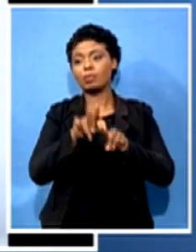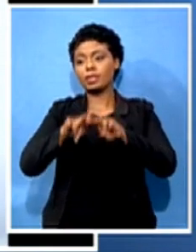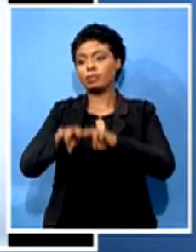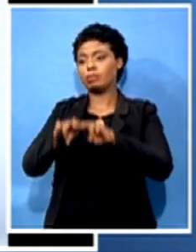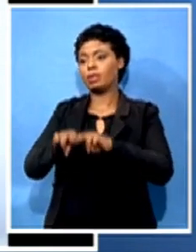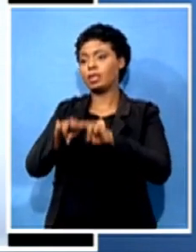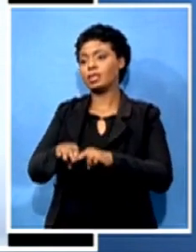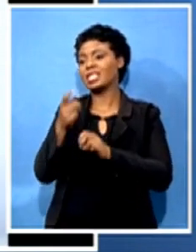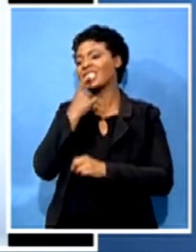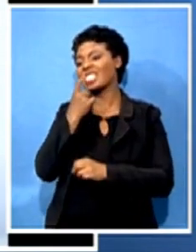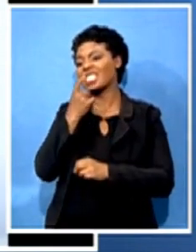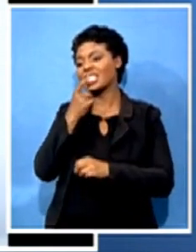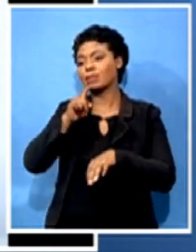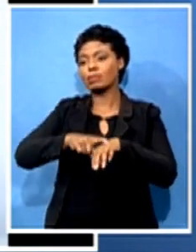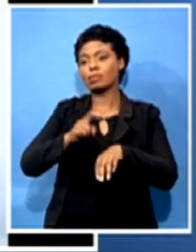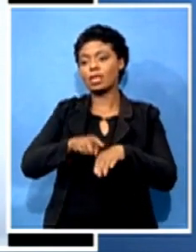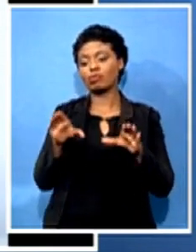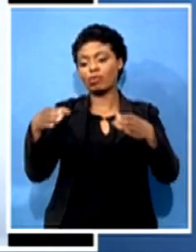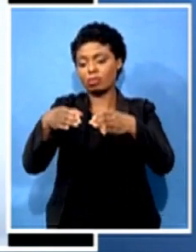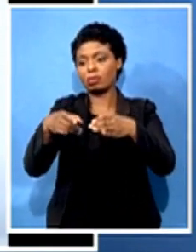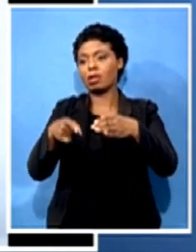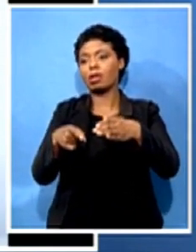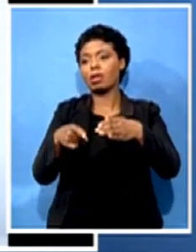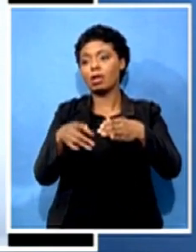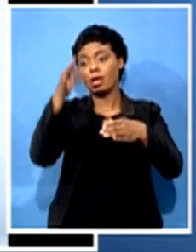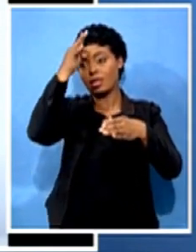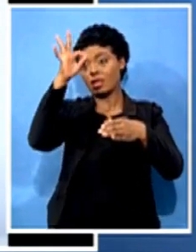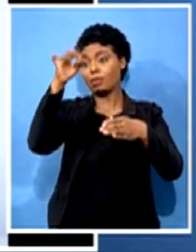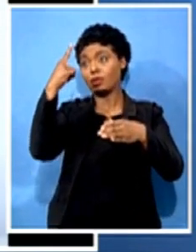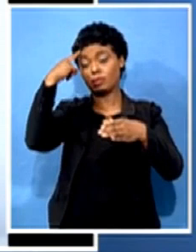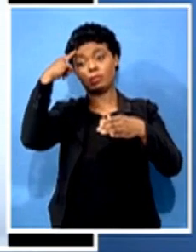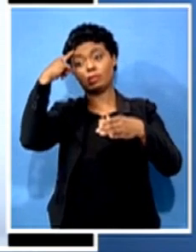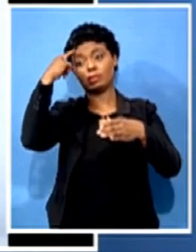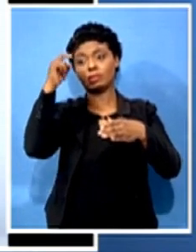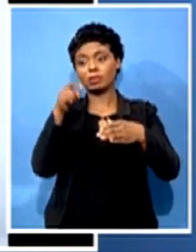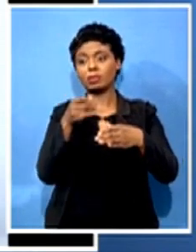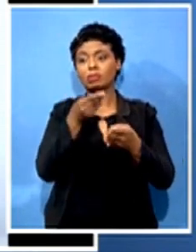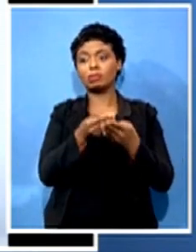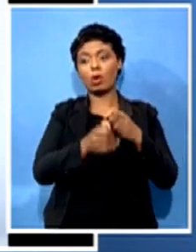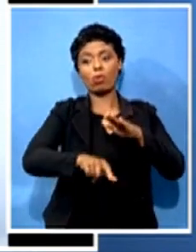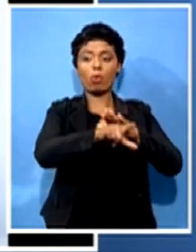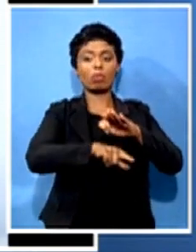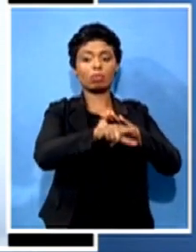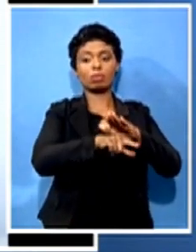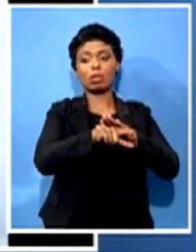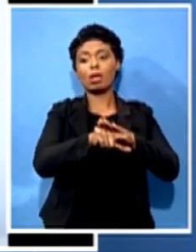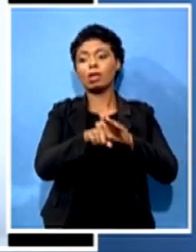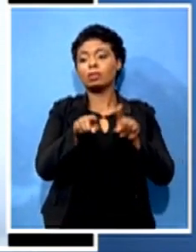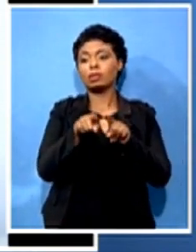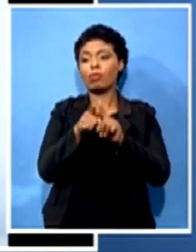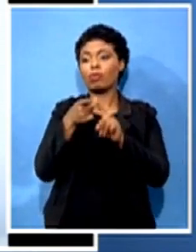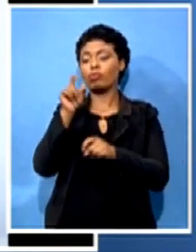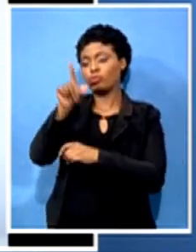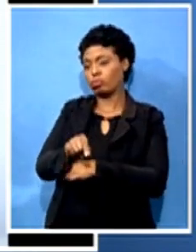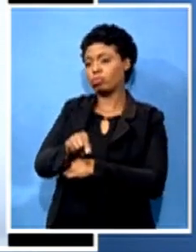consider, you know, issues like the extent to which local inputs are available at a reasonable price, the scale and frequency of, you government